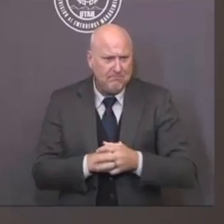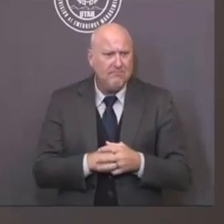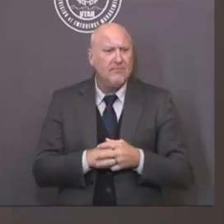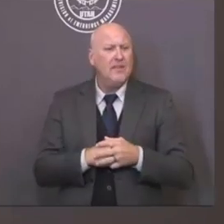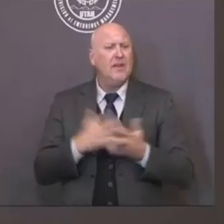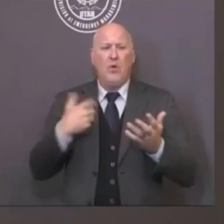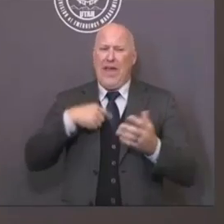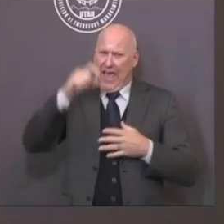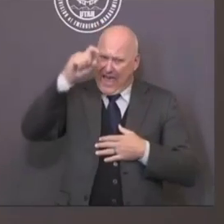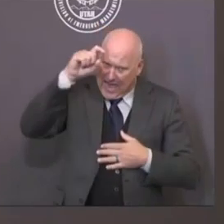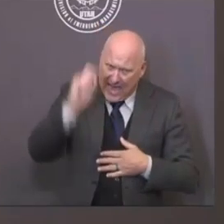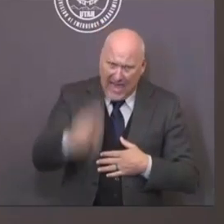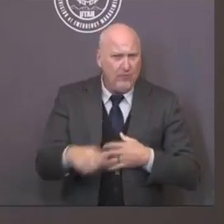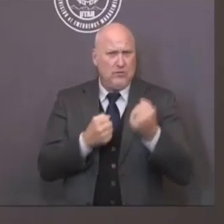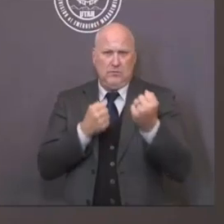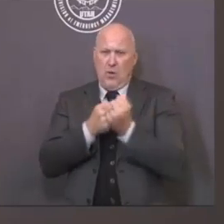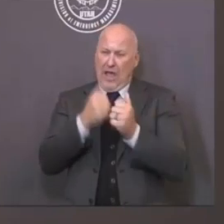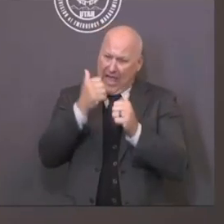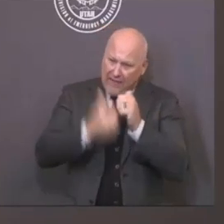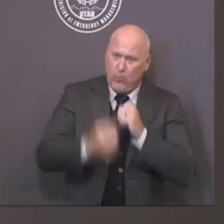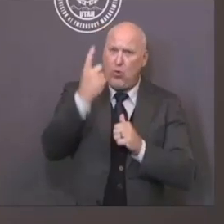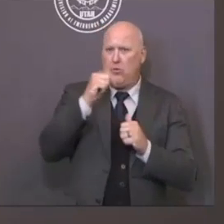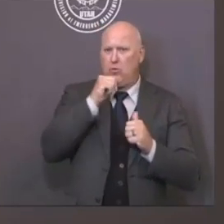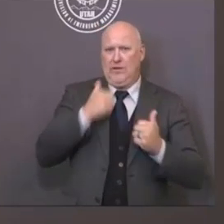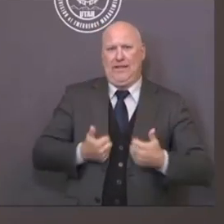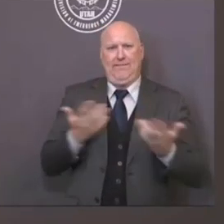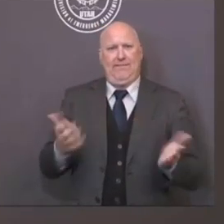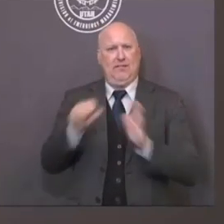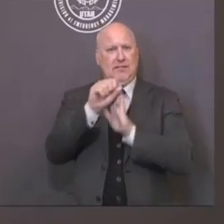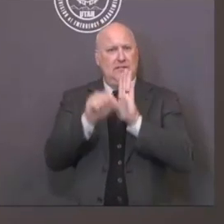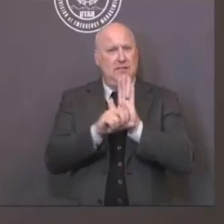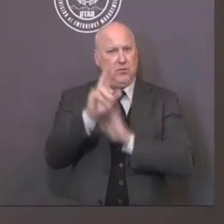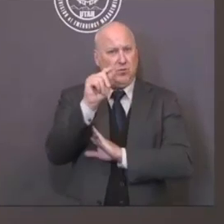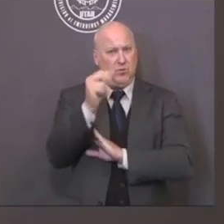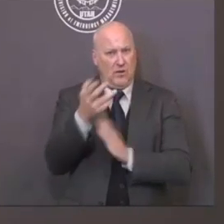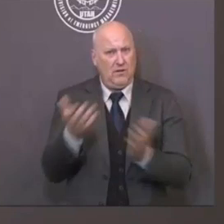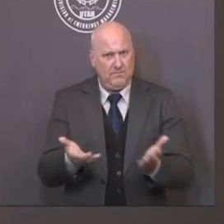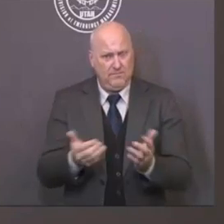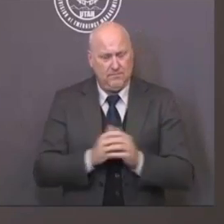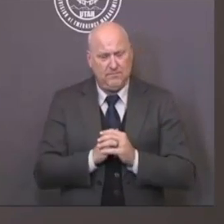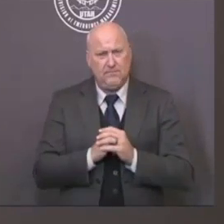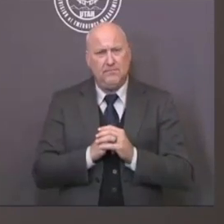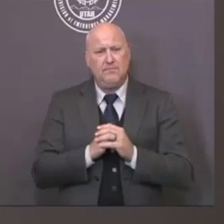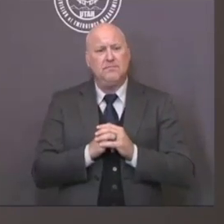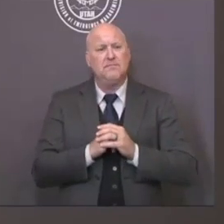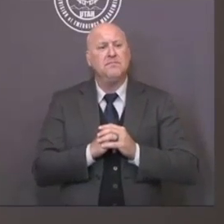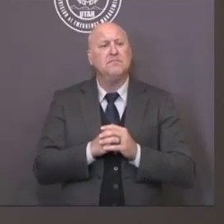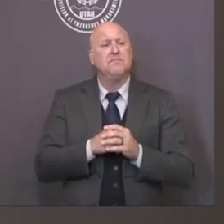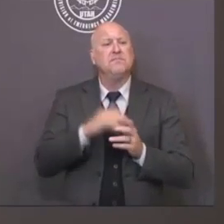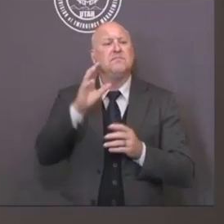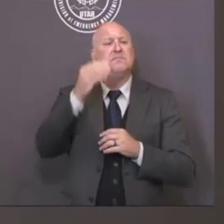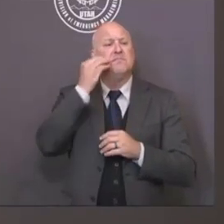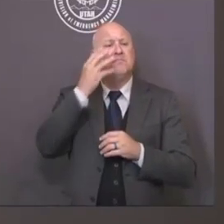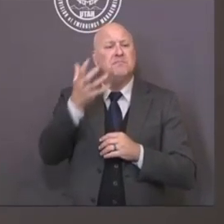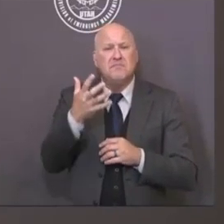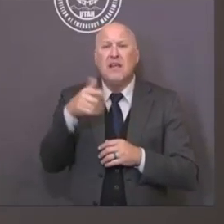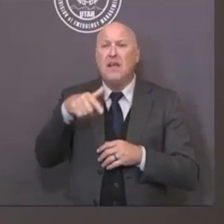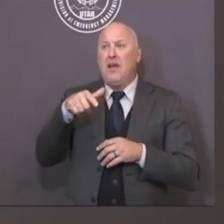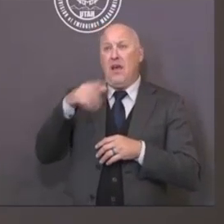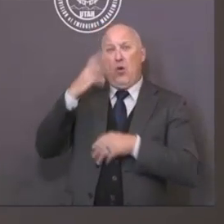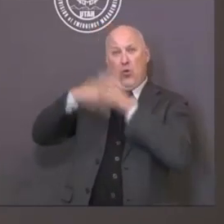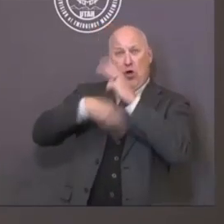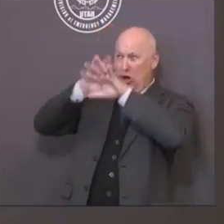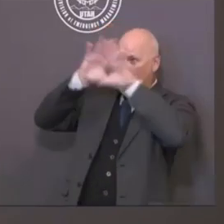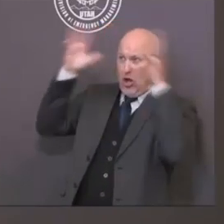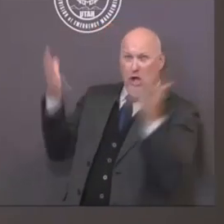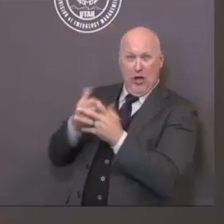This pandemic has really been a unique situation we've never seen really in Utah,